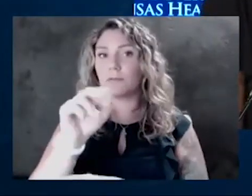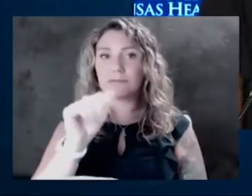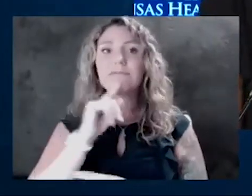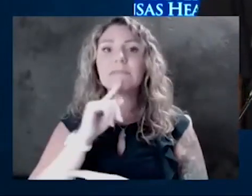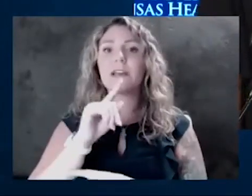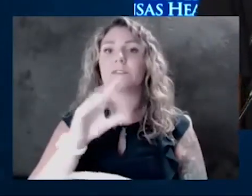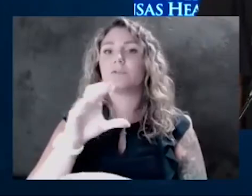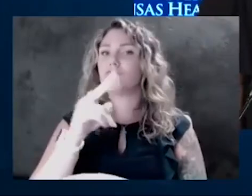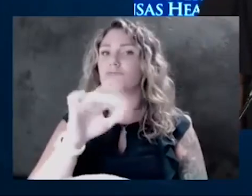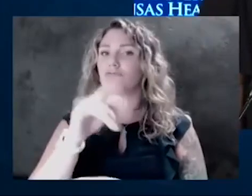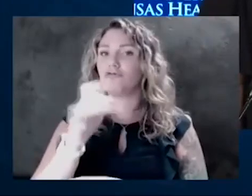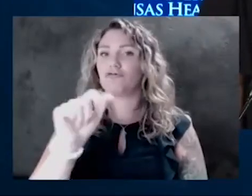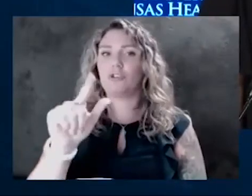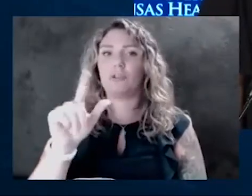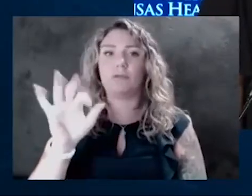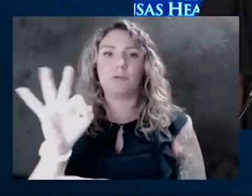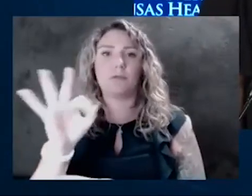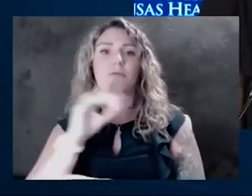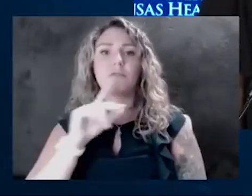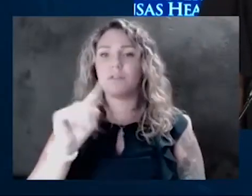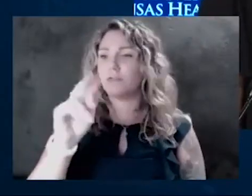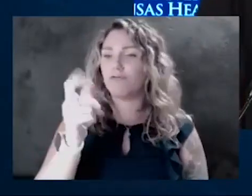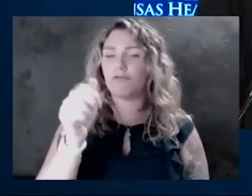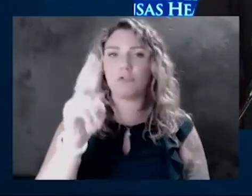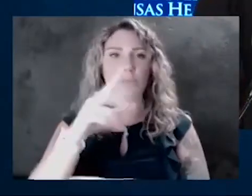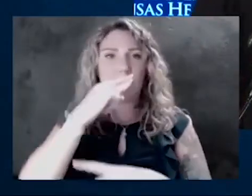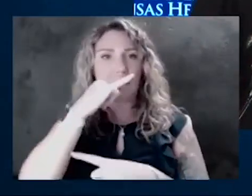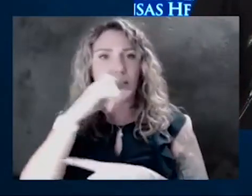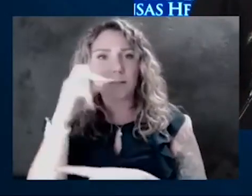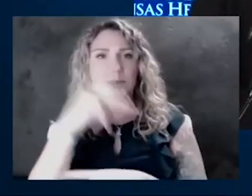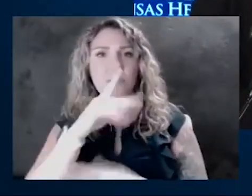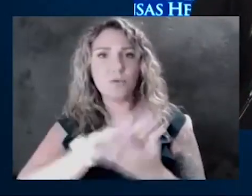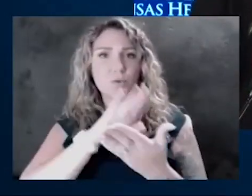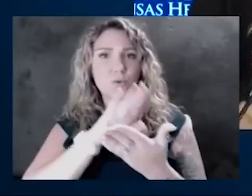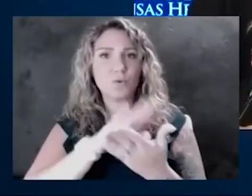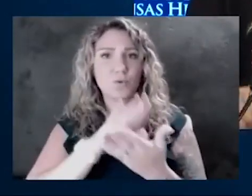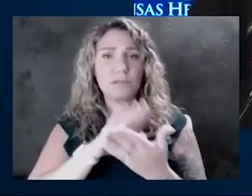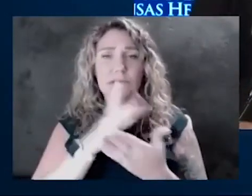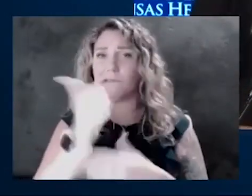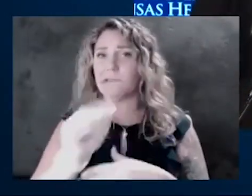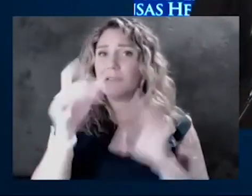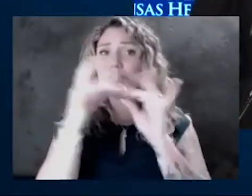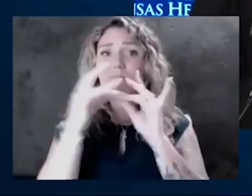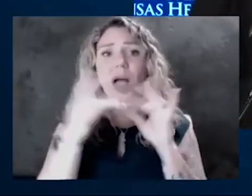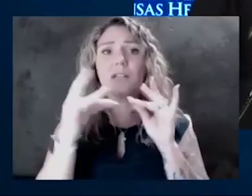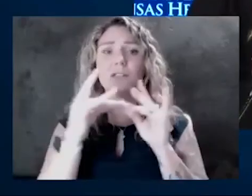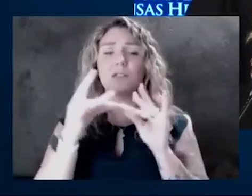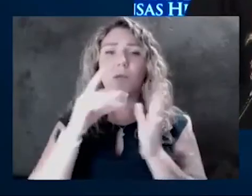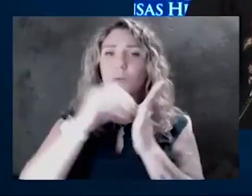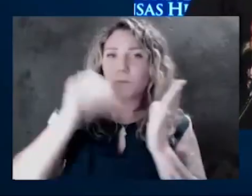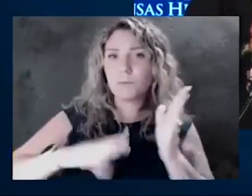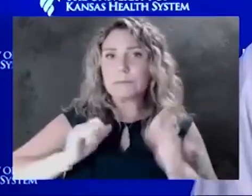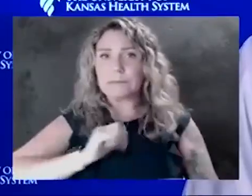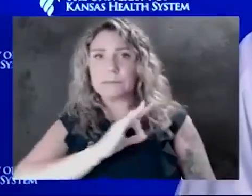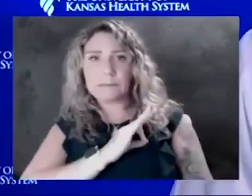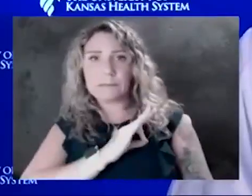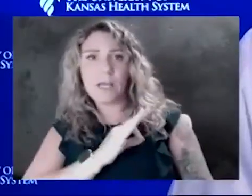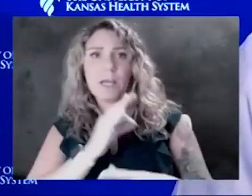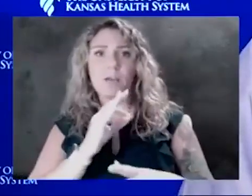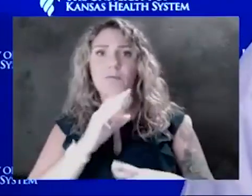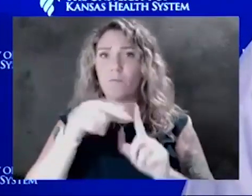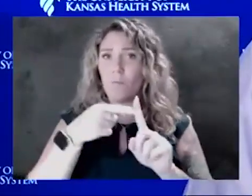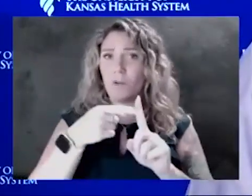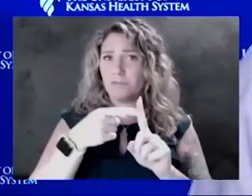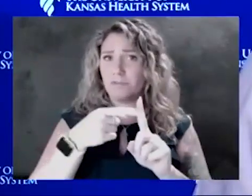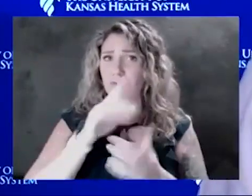says, Turner kids are back to school today. Do doctors have a message for students and staff as this school year begins? What's your big message? Yeah. You know, I